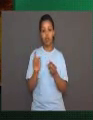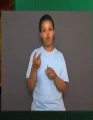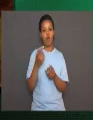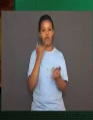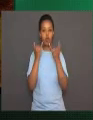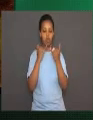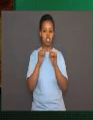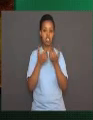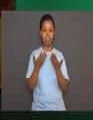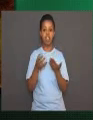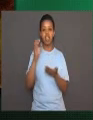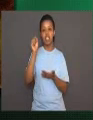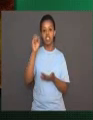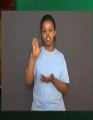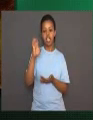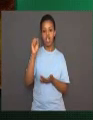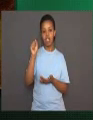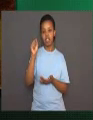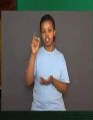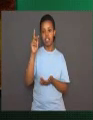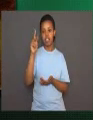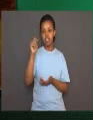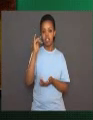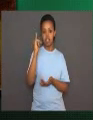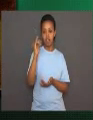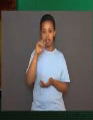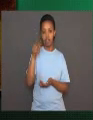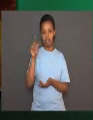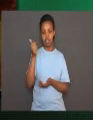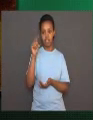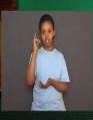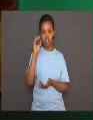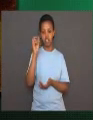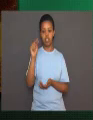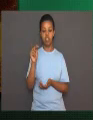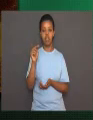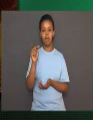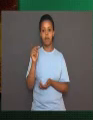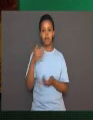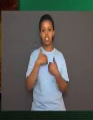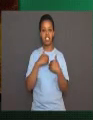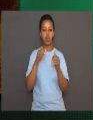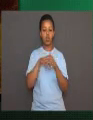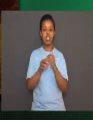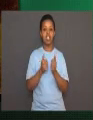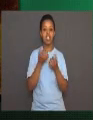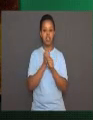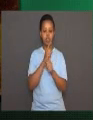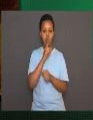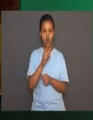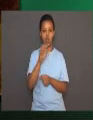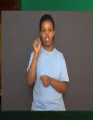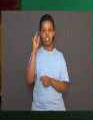sensitization works in animals. When the siphon of the Aplesia is